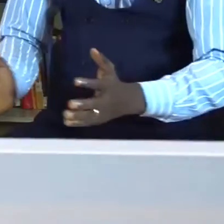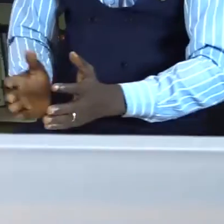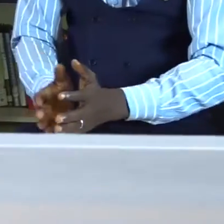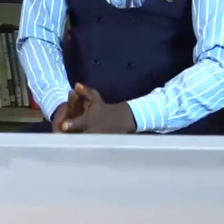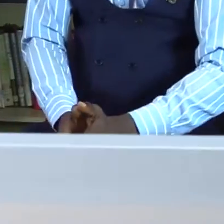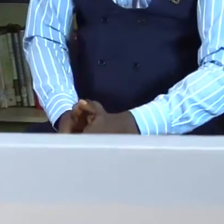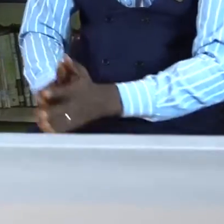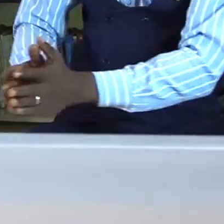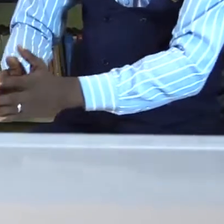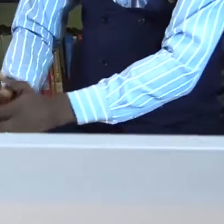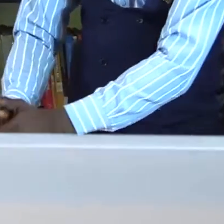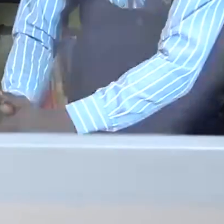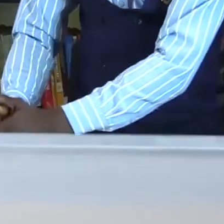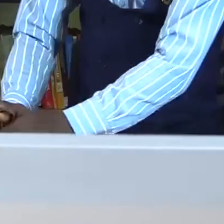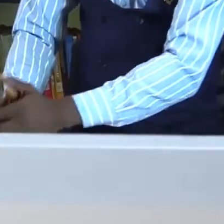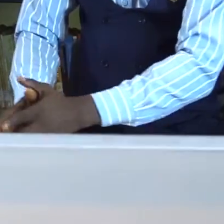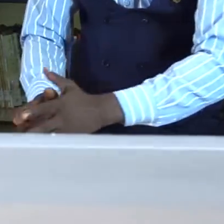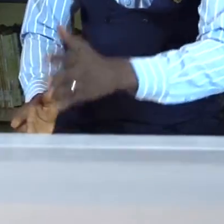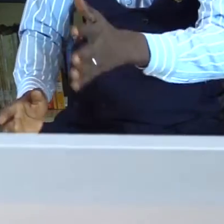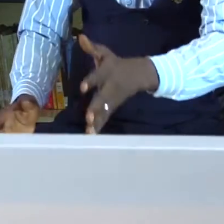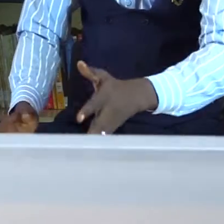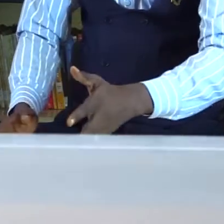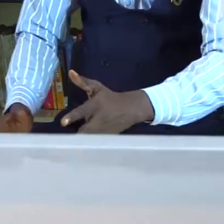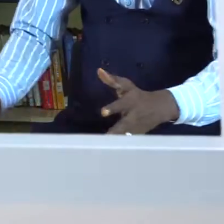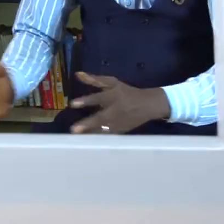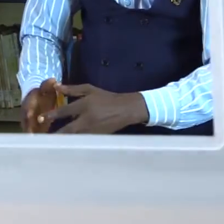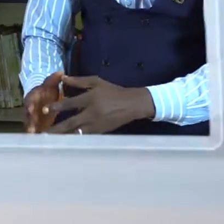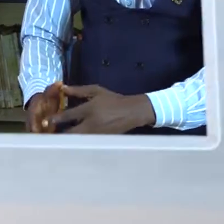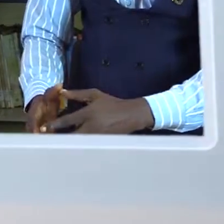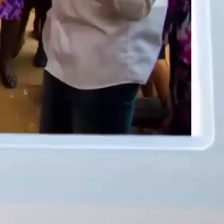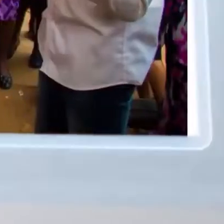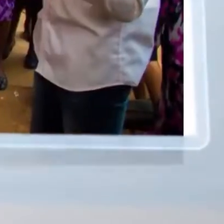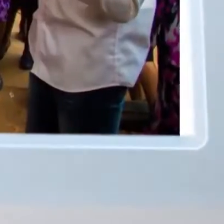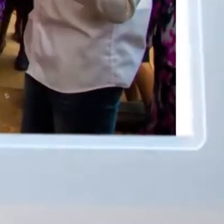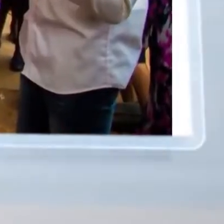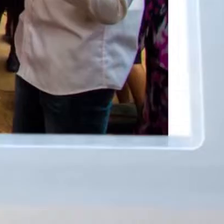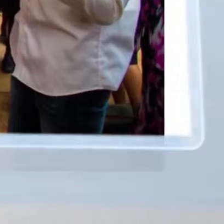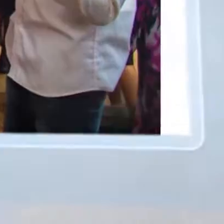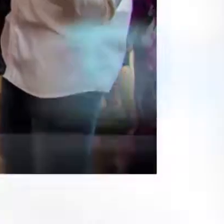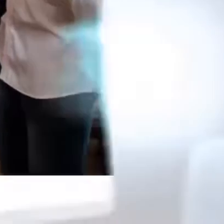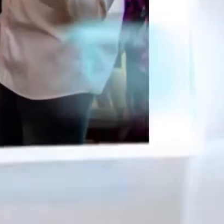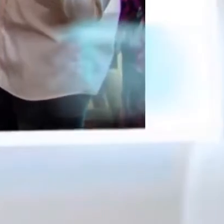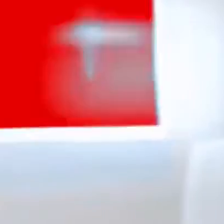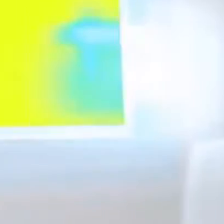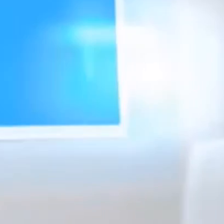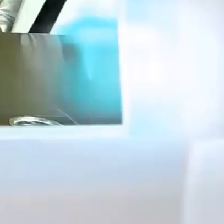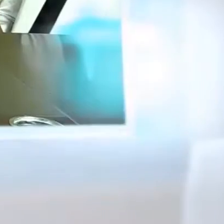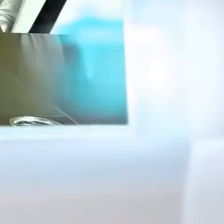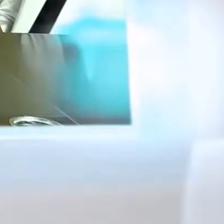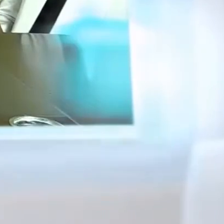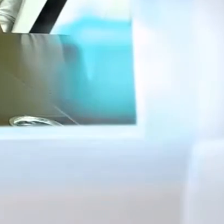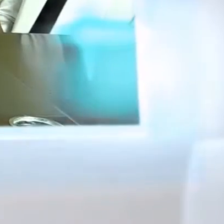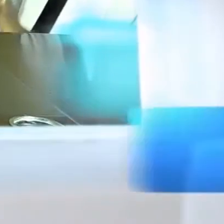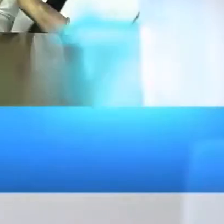STREAM is there to raise cases that will identify the problems, come together as a group and see a way to correct the error. We